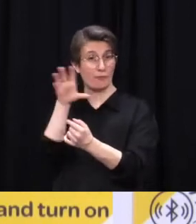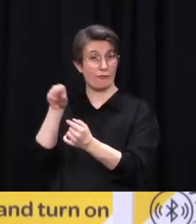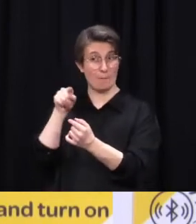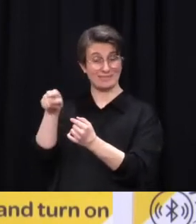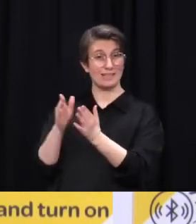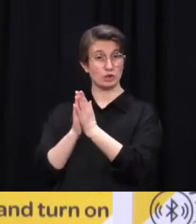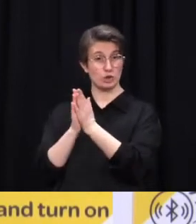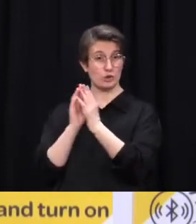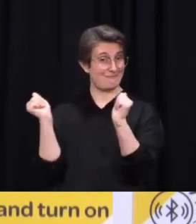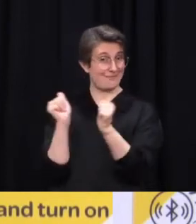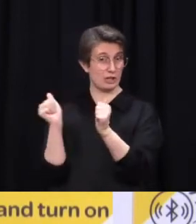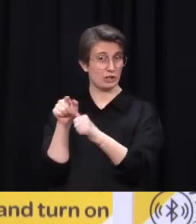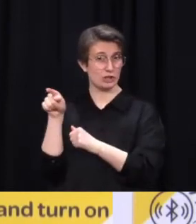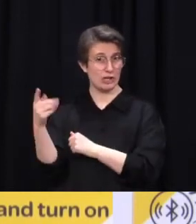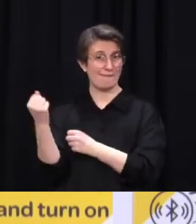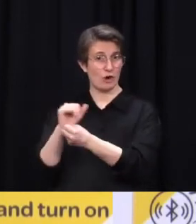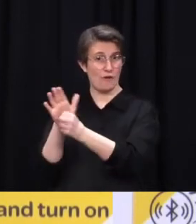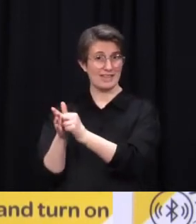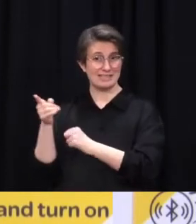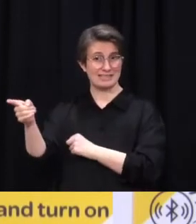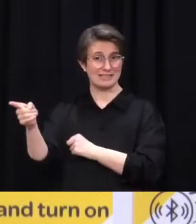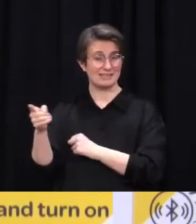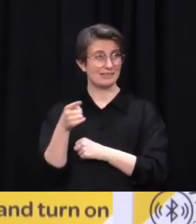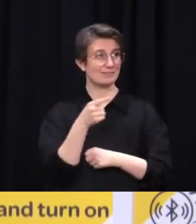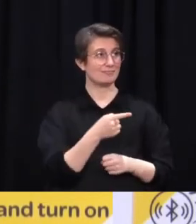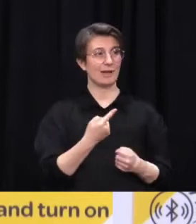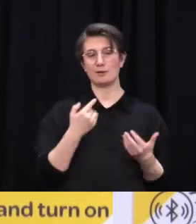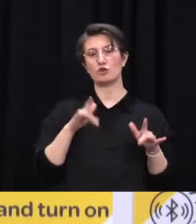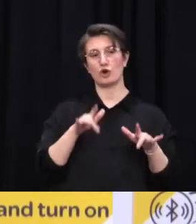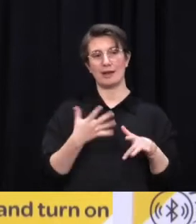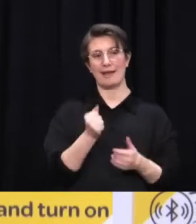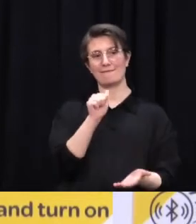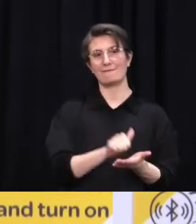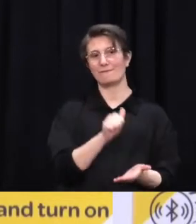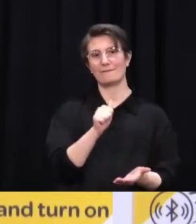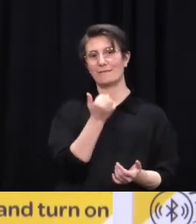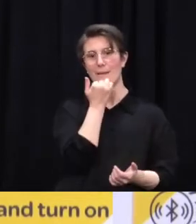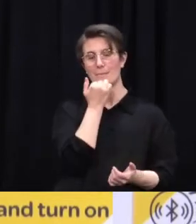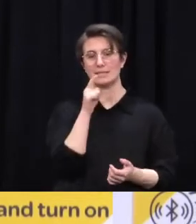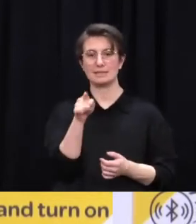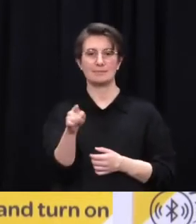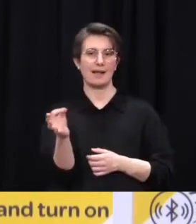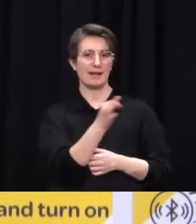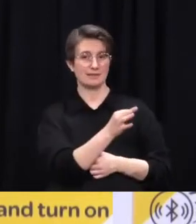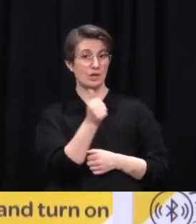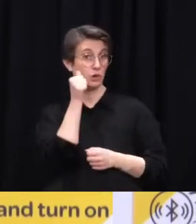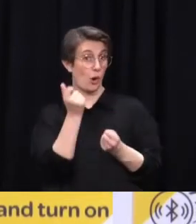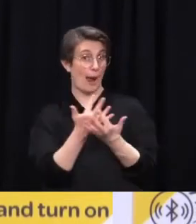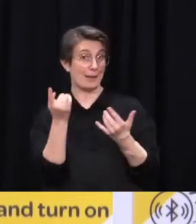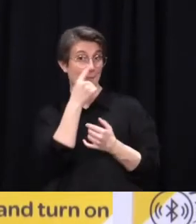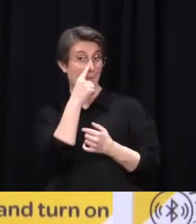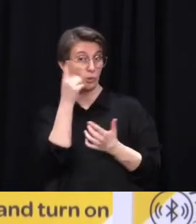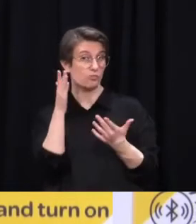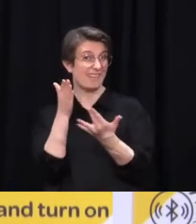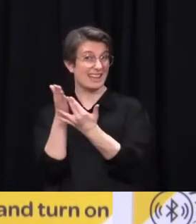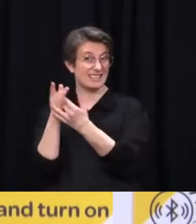with that service. Do you how many people were at the church service site? No, I don't. And we also know, have there been any cases, you said